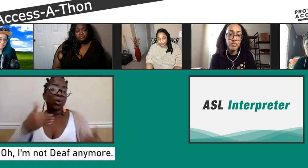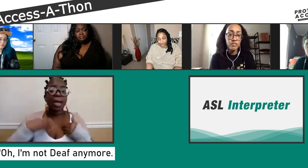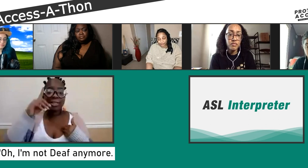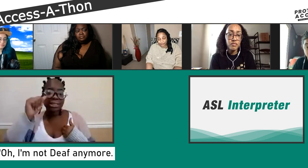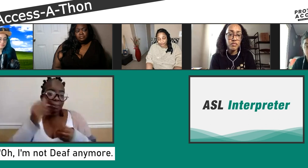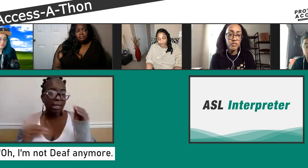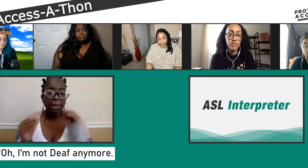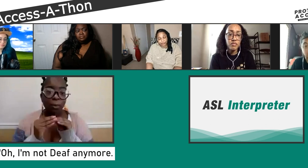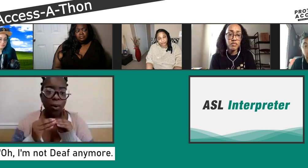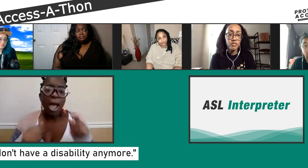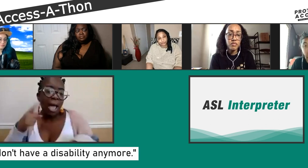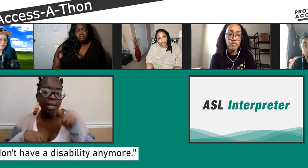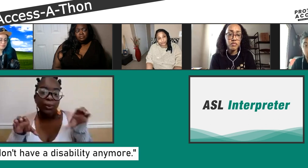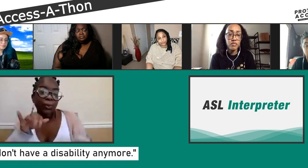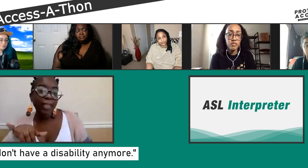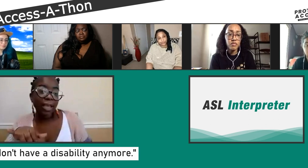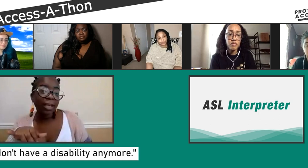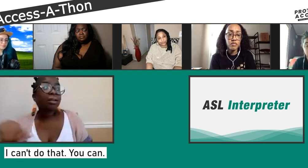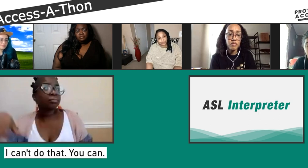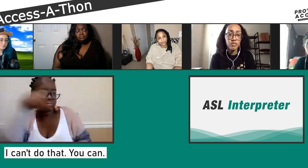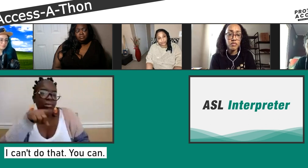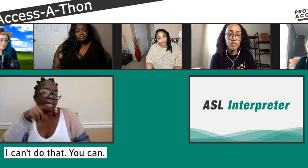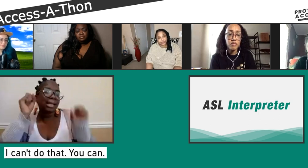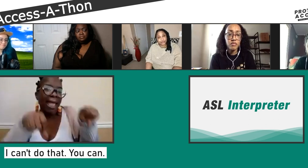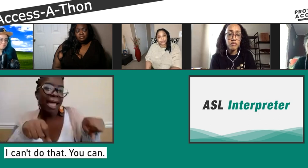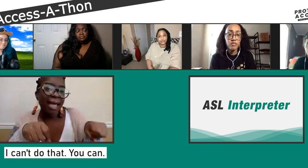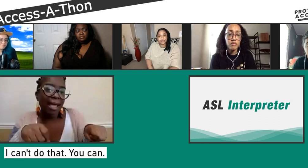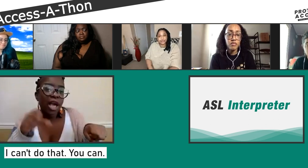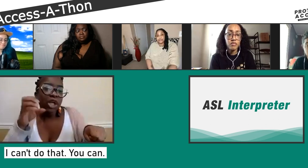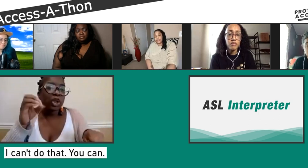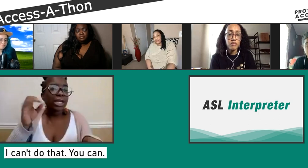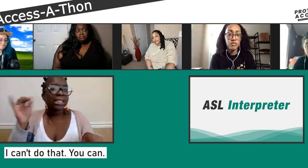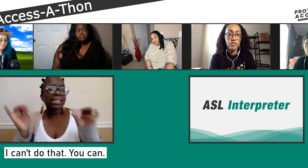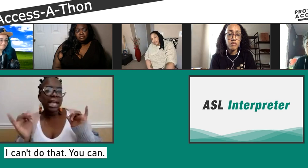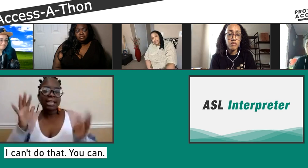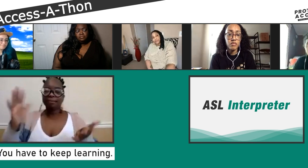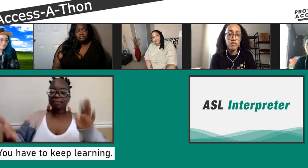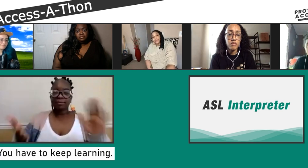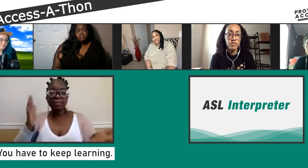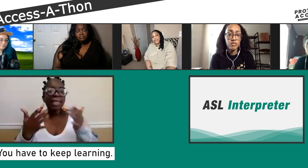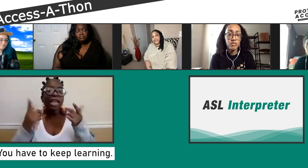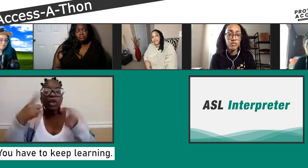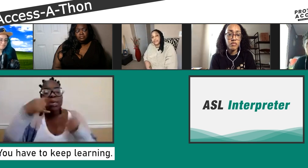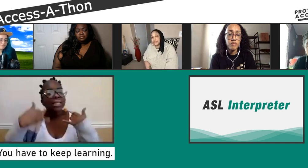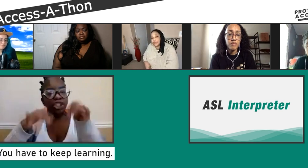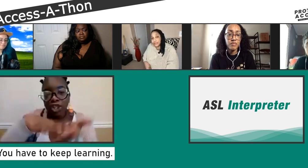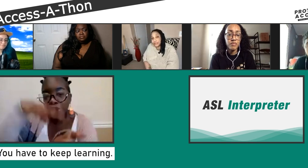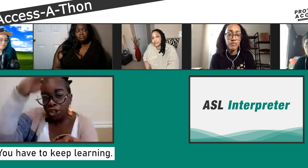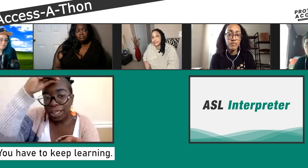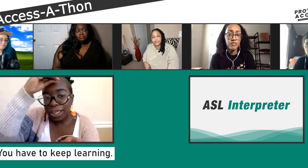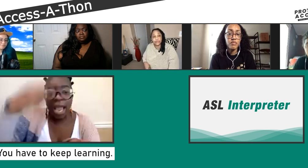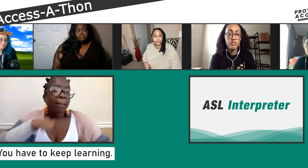if I did, if I was the person to change my mind and be like, oh, I'm not deaf anymore. I don't have to do that. I don't have that privilege.